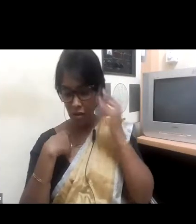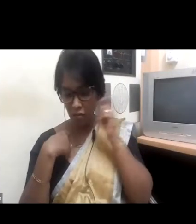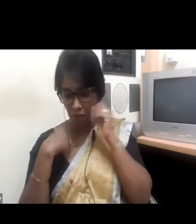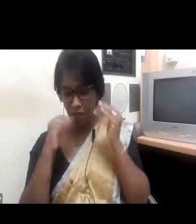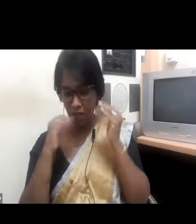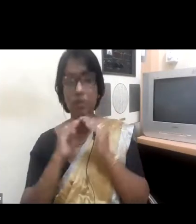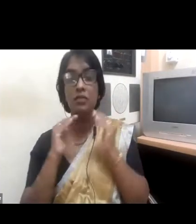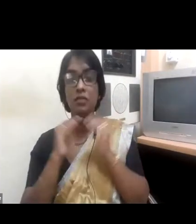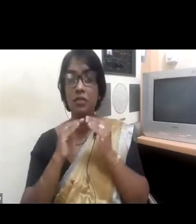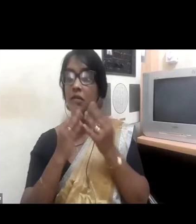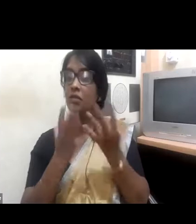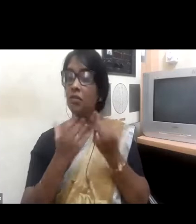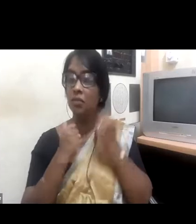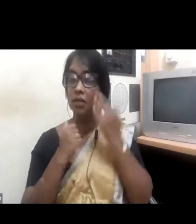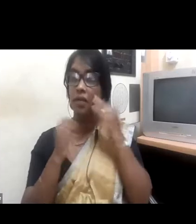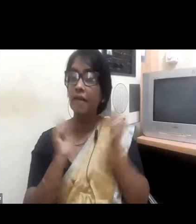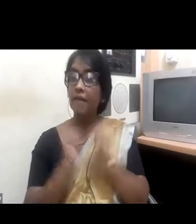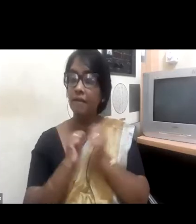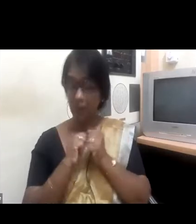others.